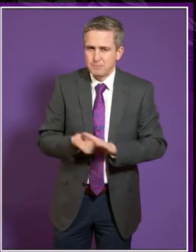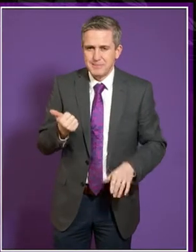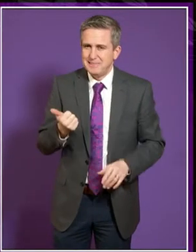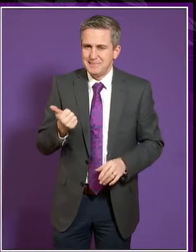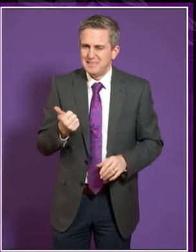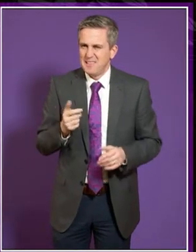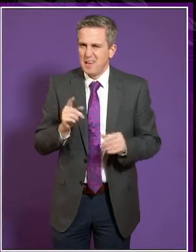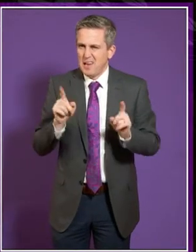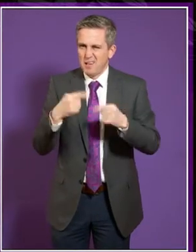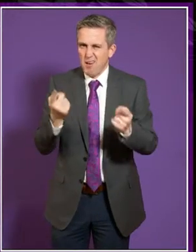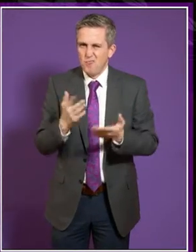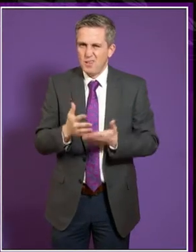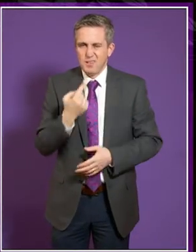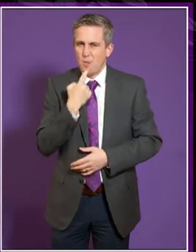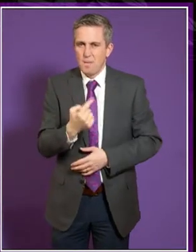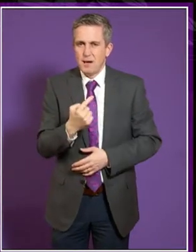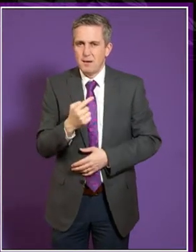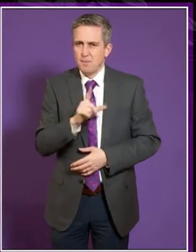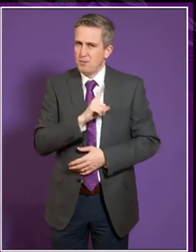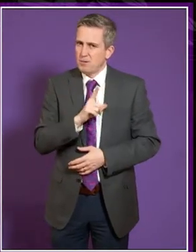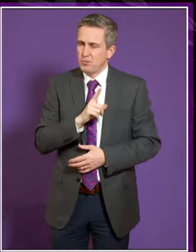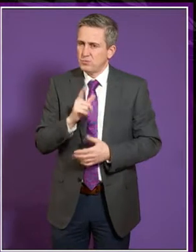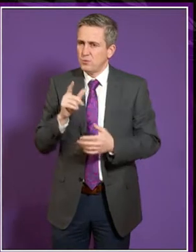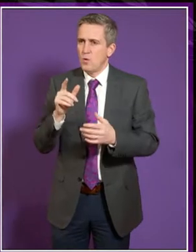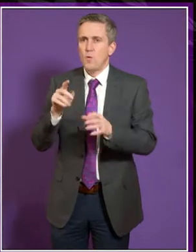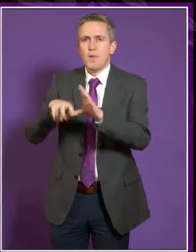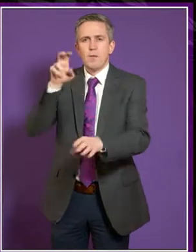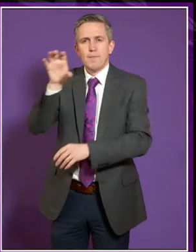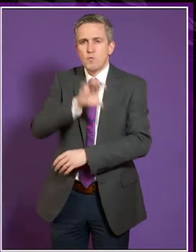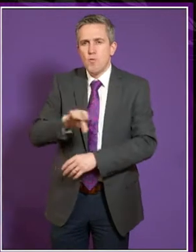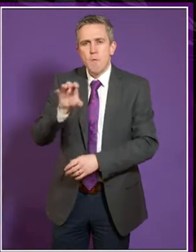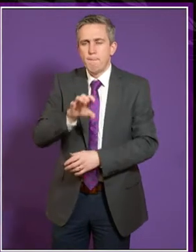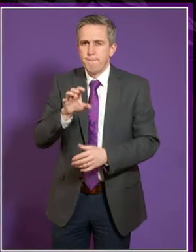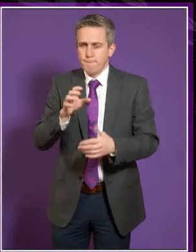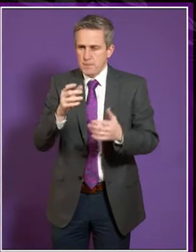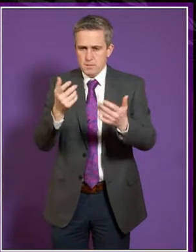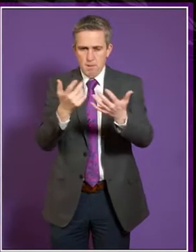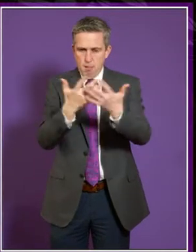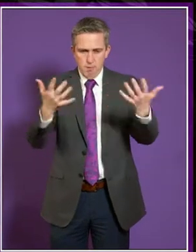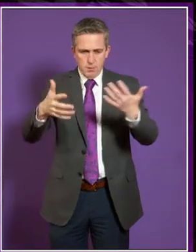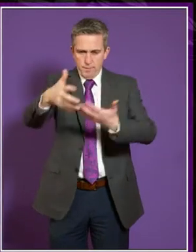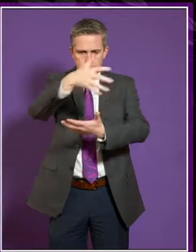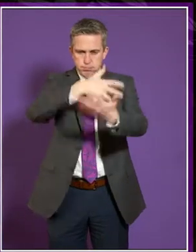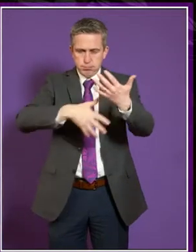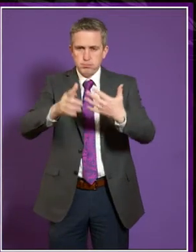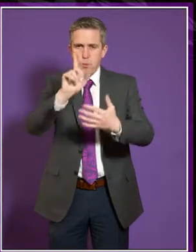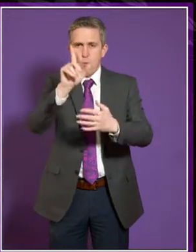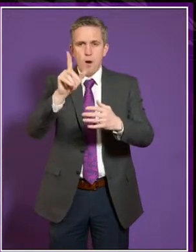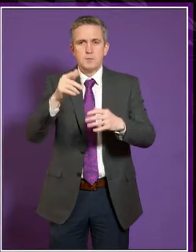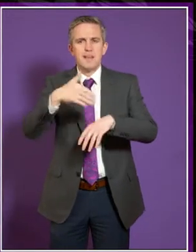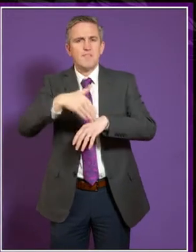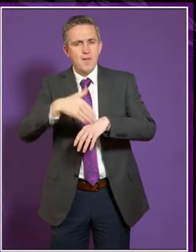to speculate, or not least because there's quite a lot of uncertainty about, you know, how these things will happen and when and what the impact would be.